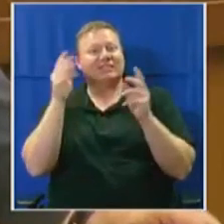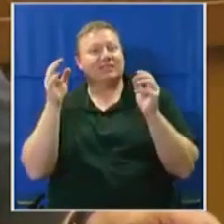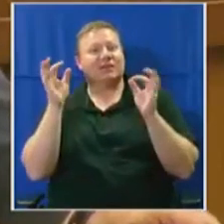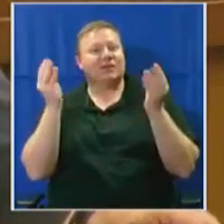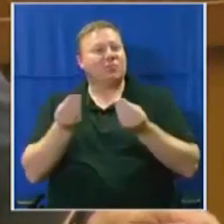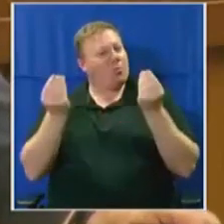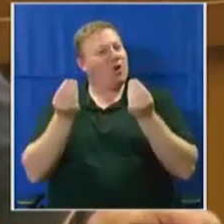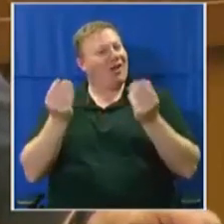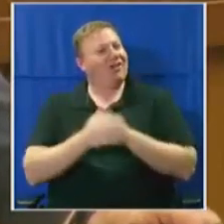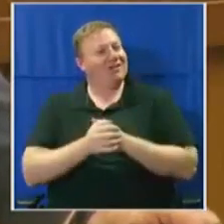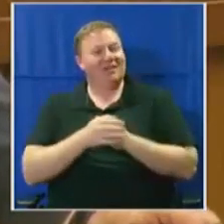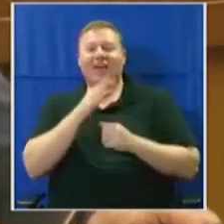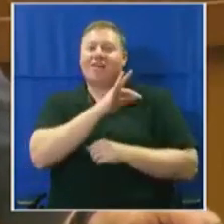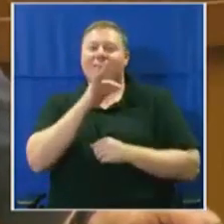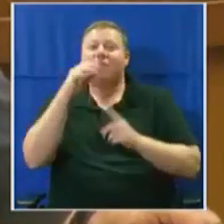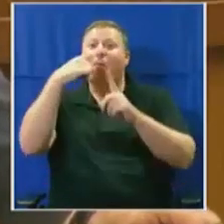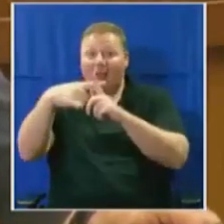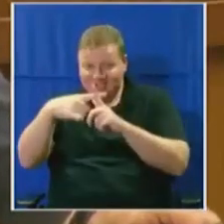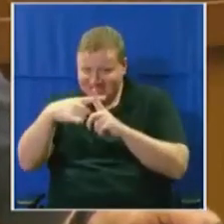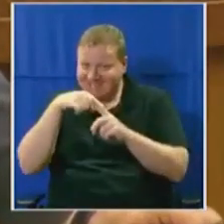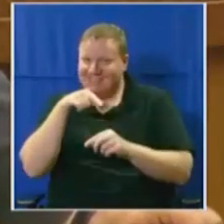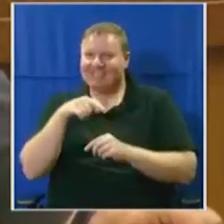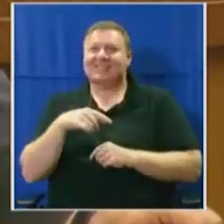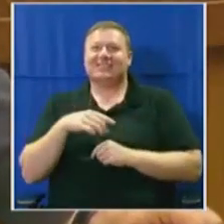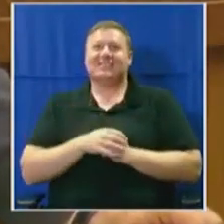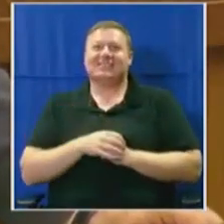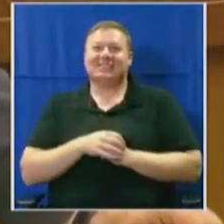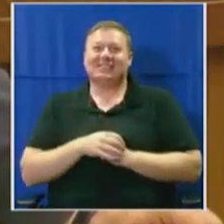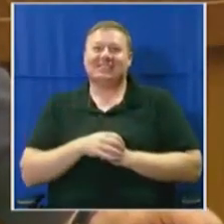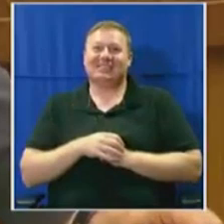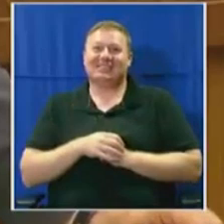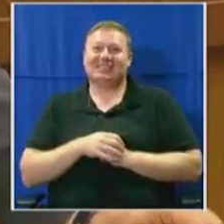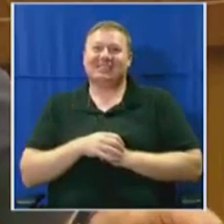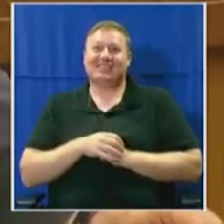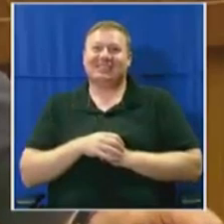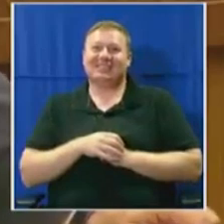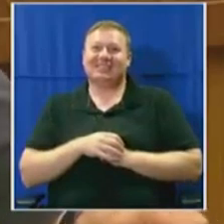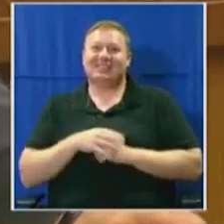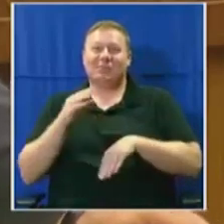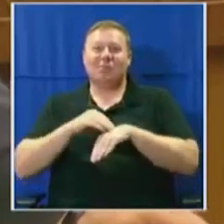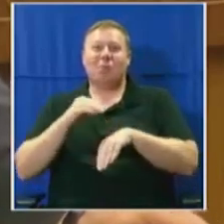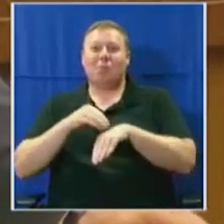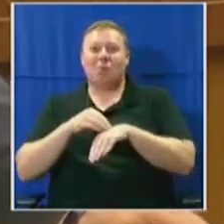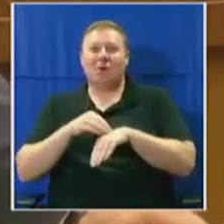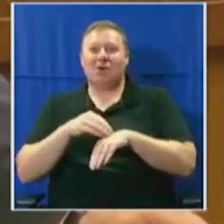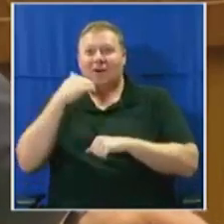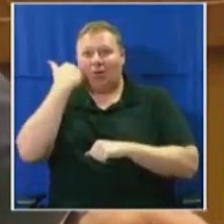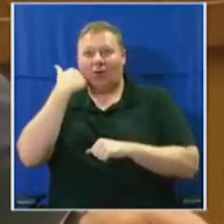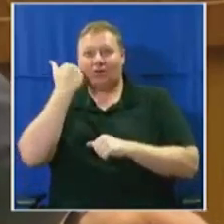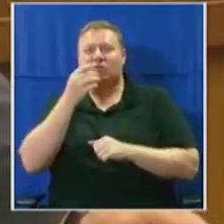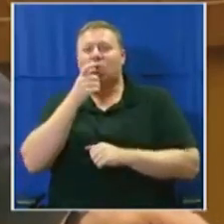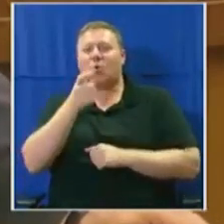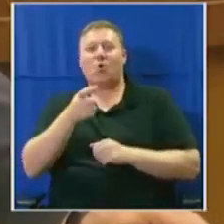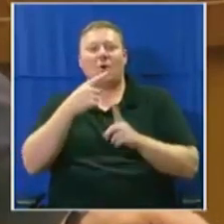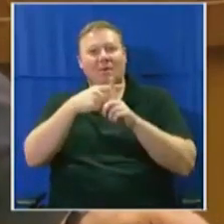Now, we in the Freedom Front plus is going to take exception to the fact that more and more parties now suddenly want to be called plus.